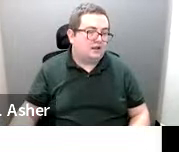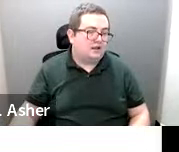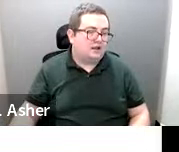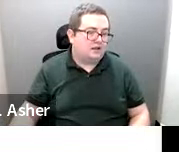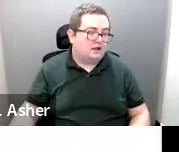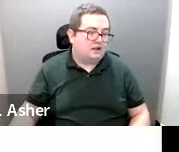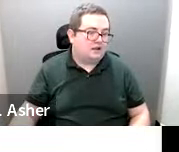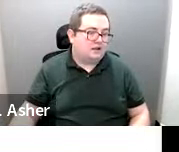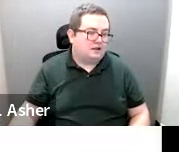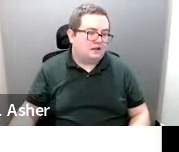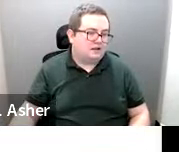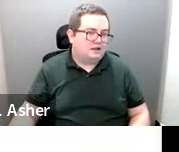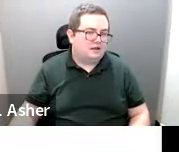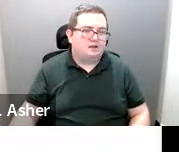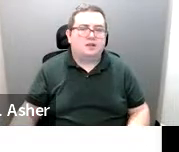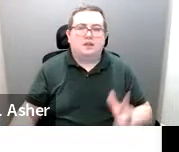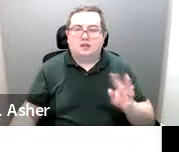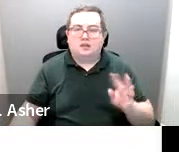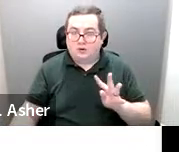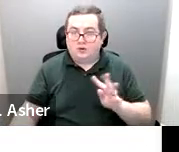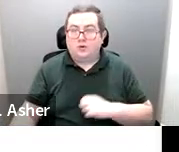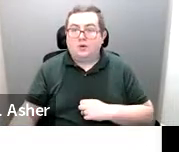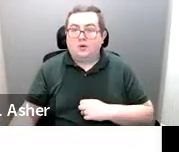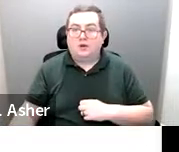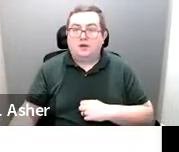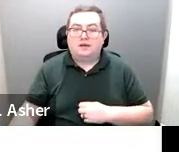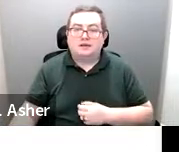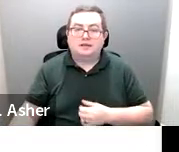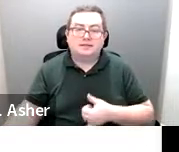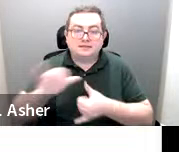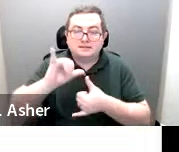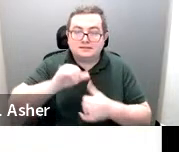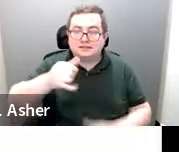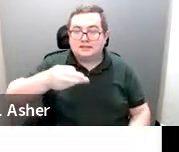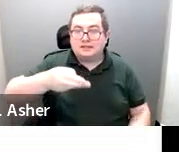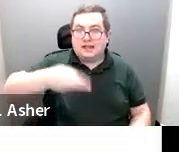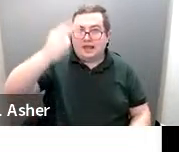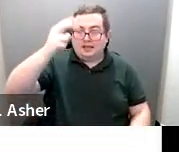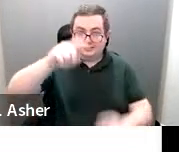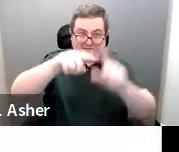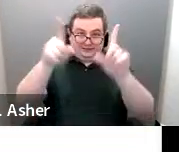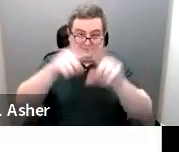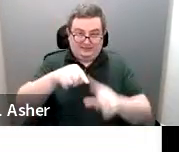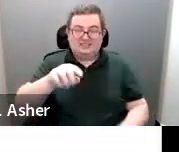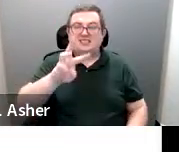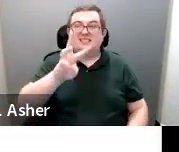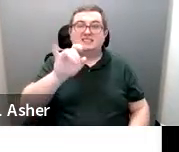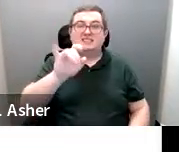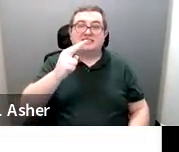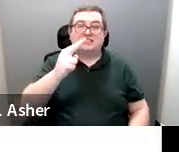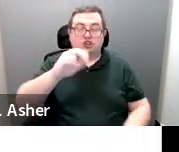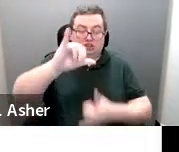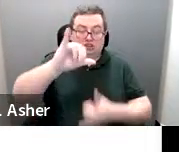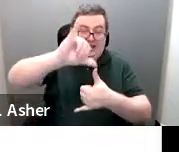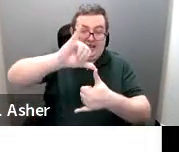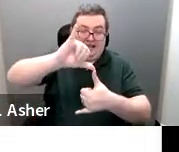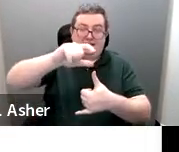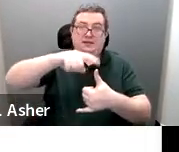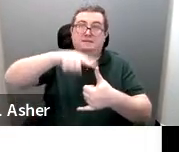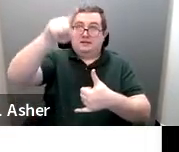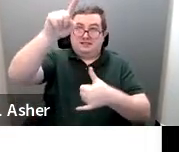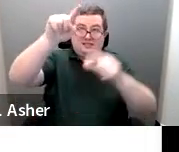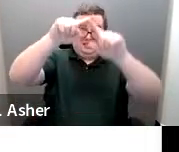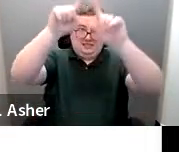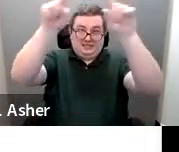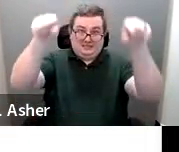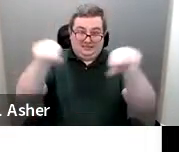space signs height. The height of the sign is 60 inches minimum to the bottom of the